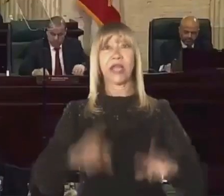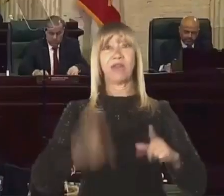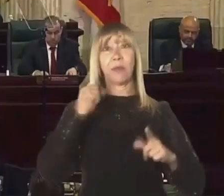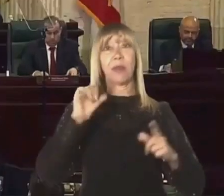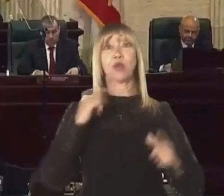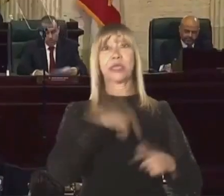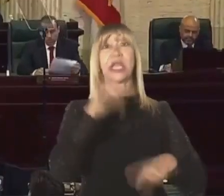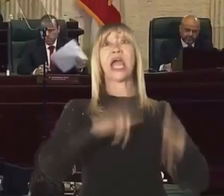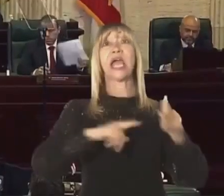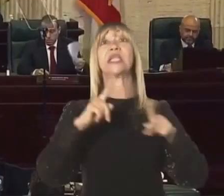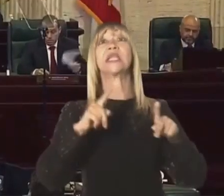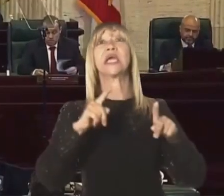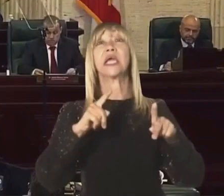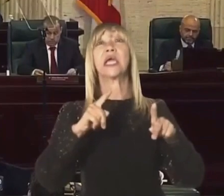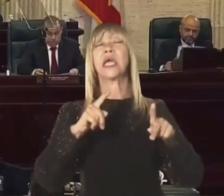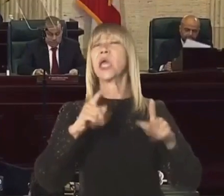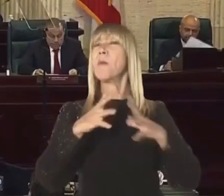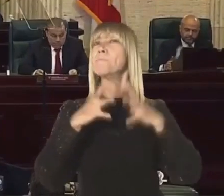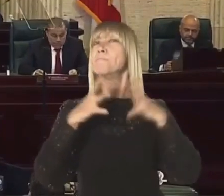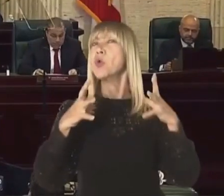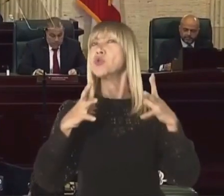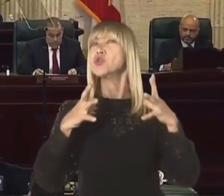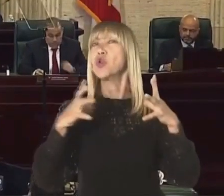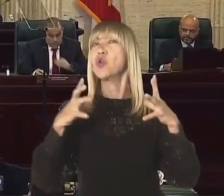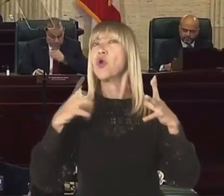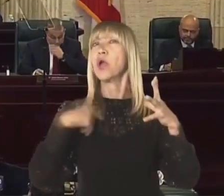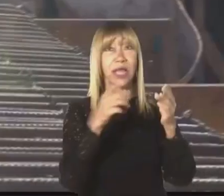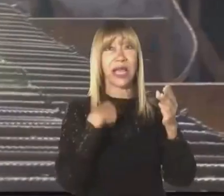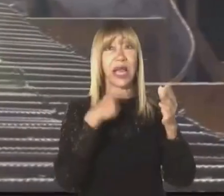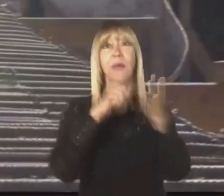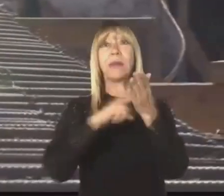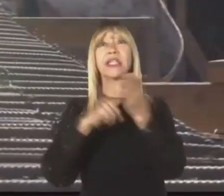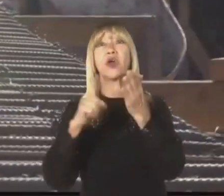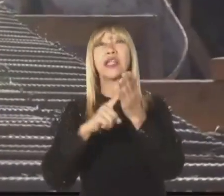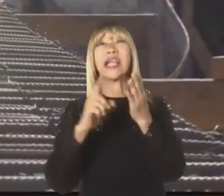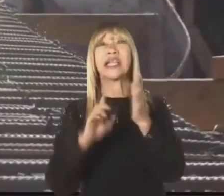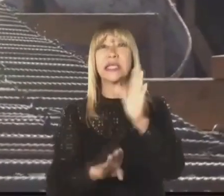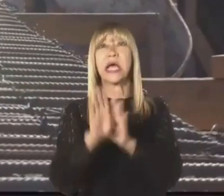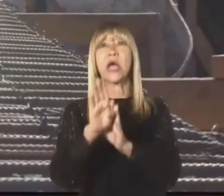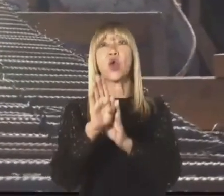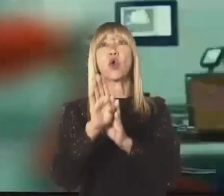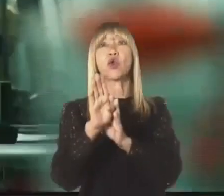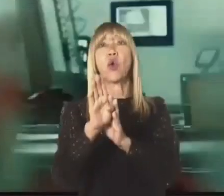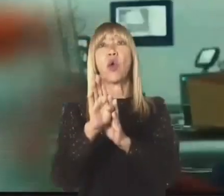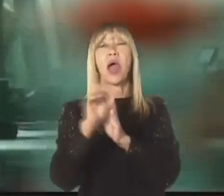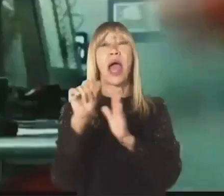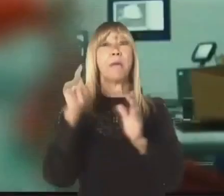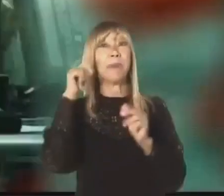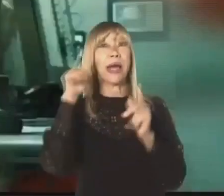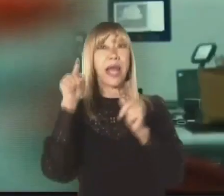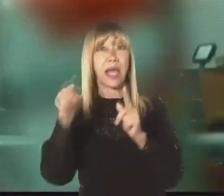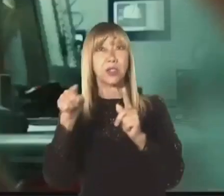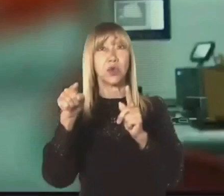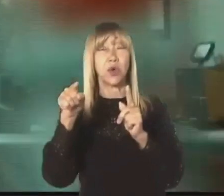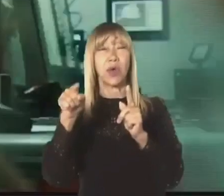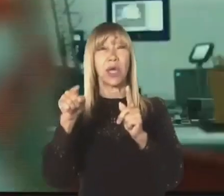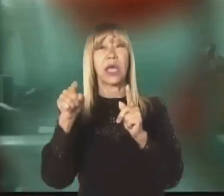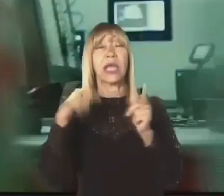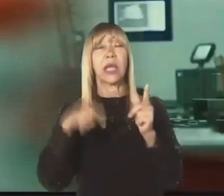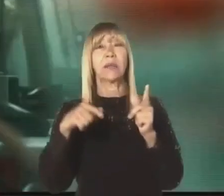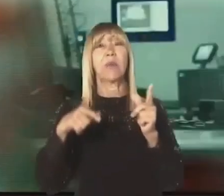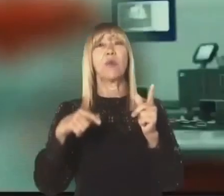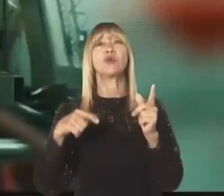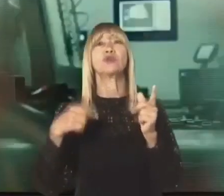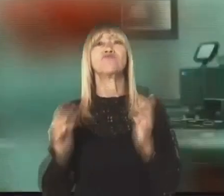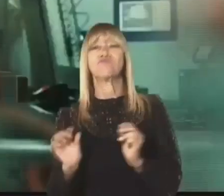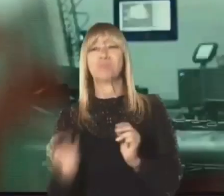he will talk about the achievements of his government, although he say it is clear that for his administration it represents a